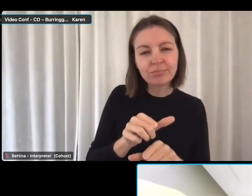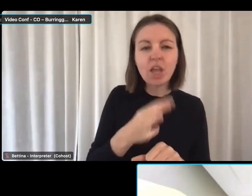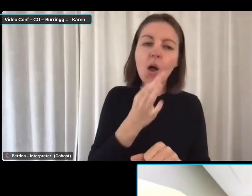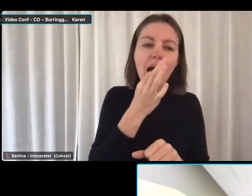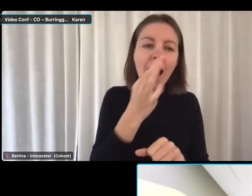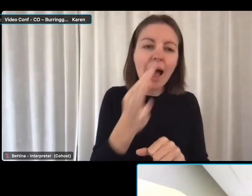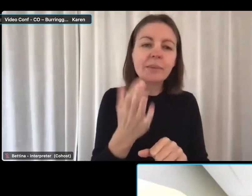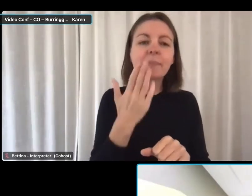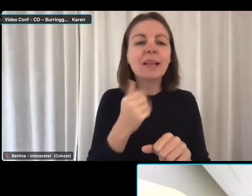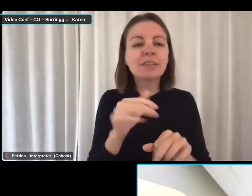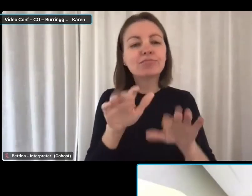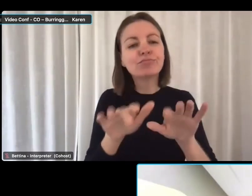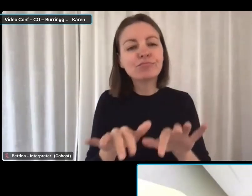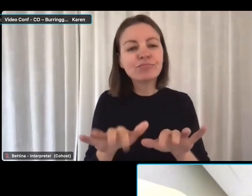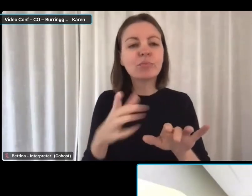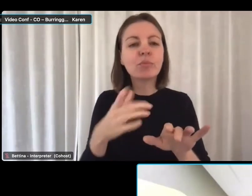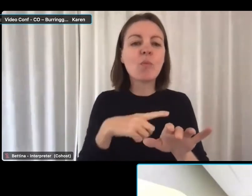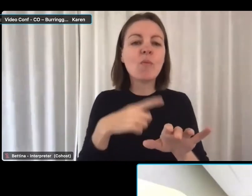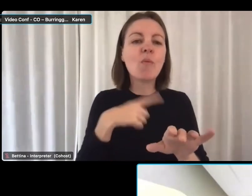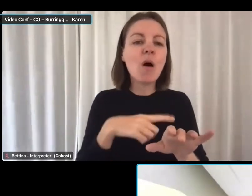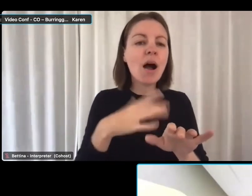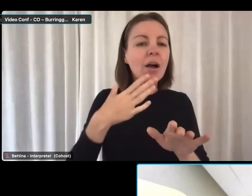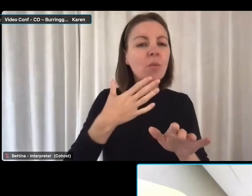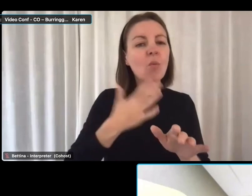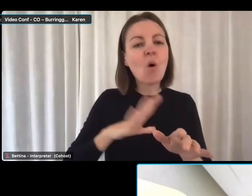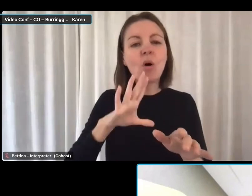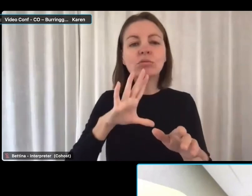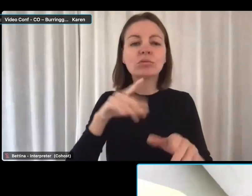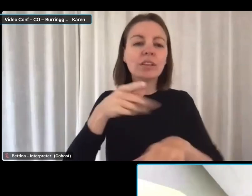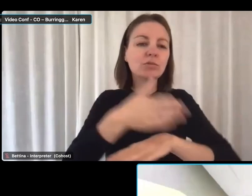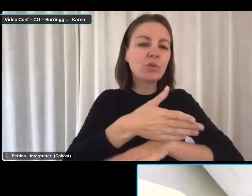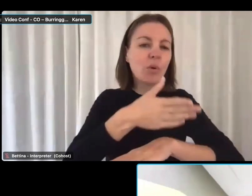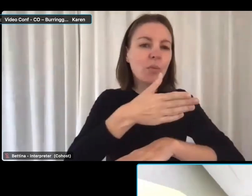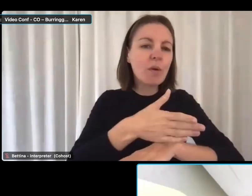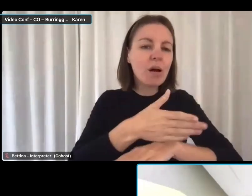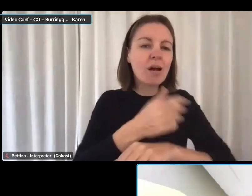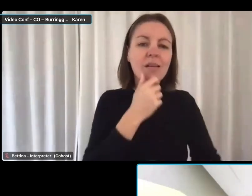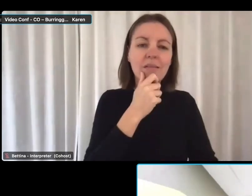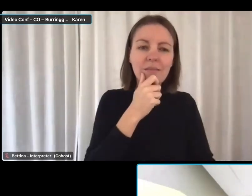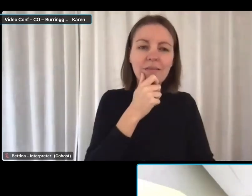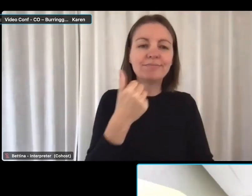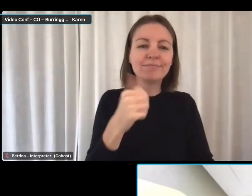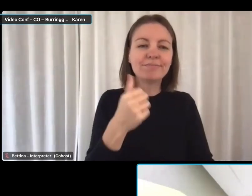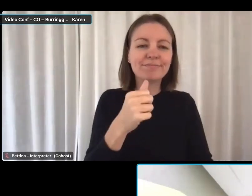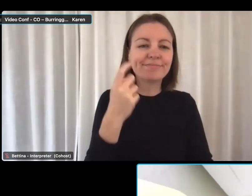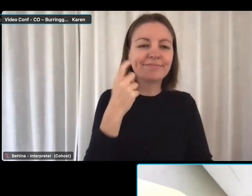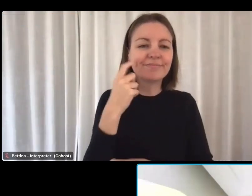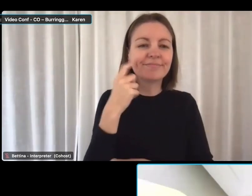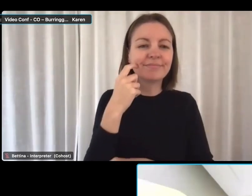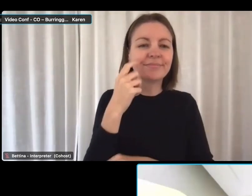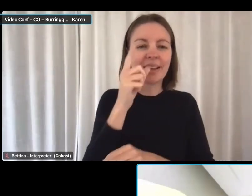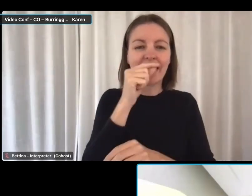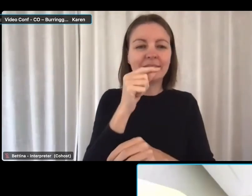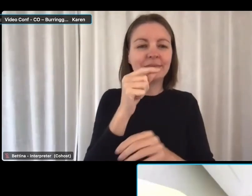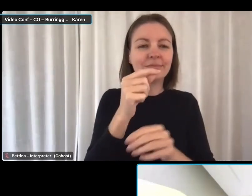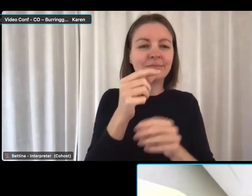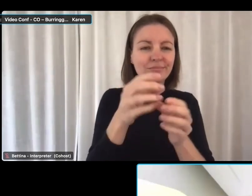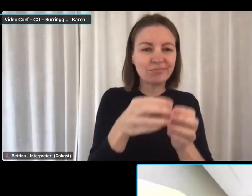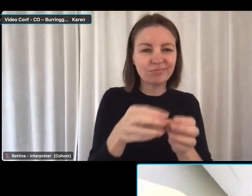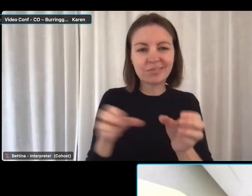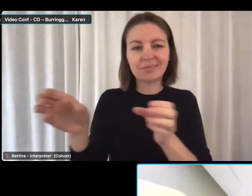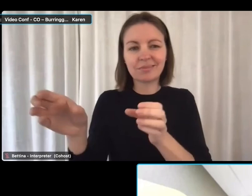words, you know, why they really want to be considered for the job. And you'll quickly get a view and you can put them and sort them into a different